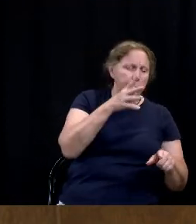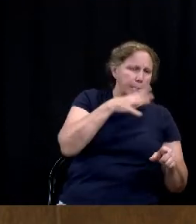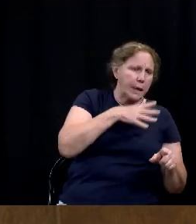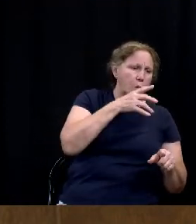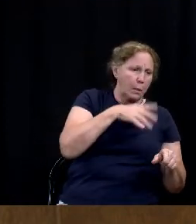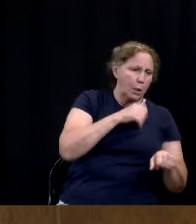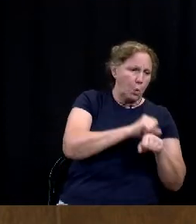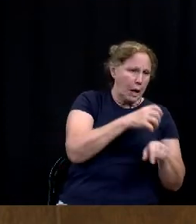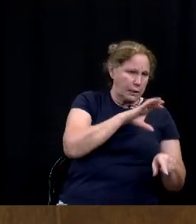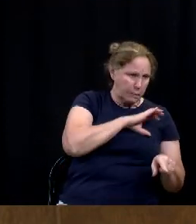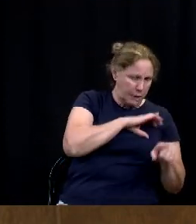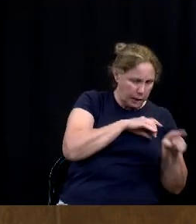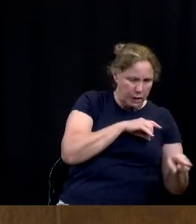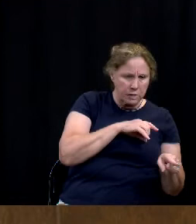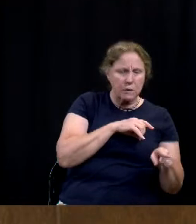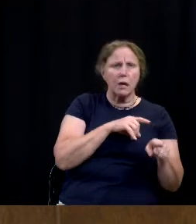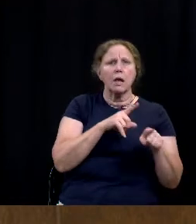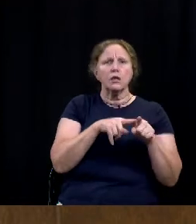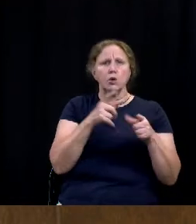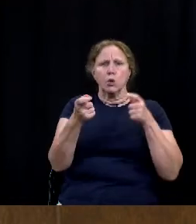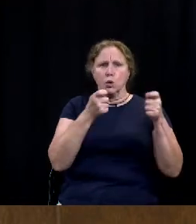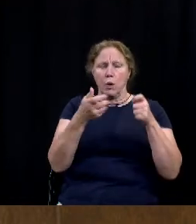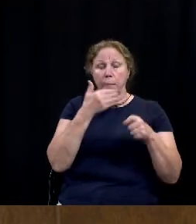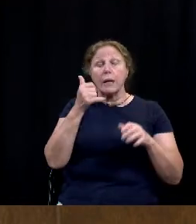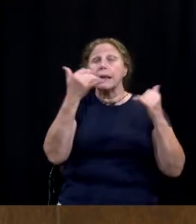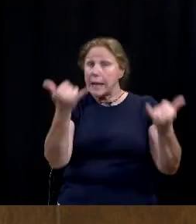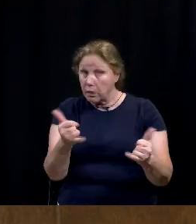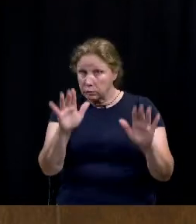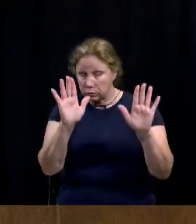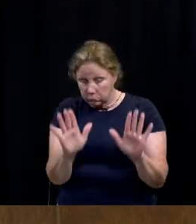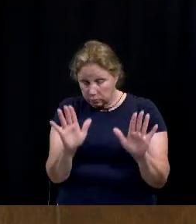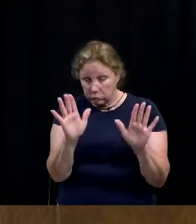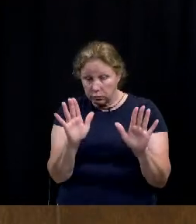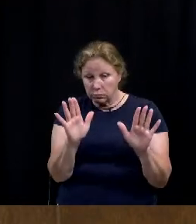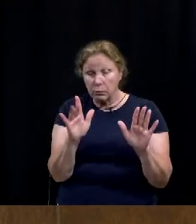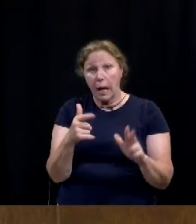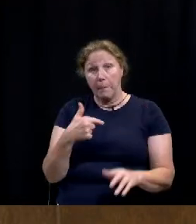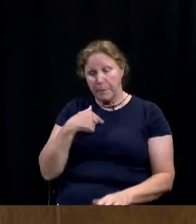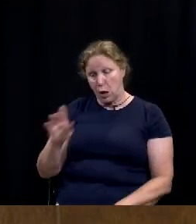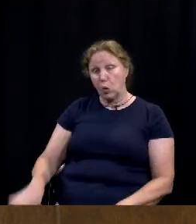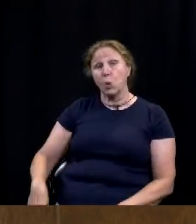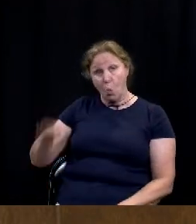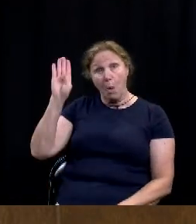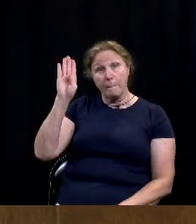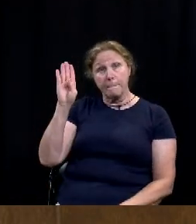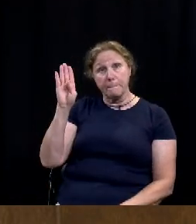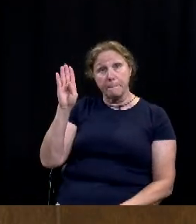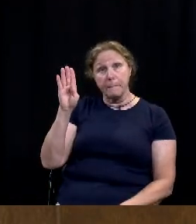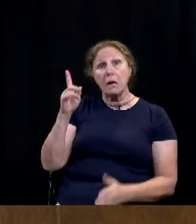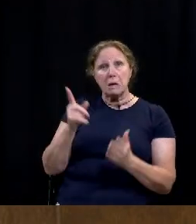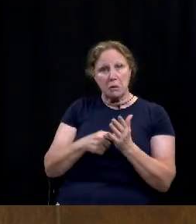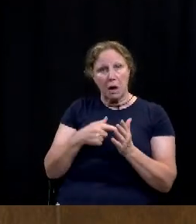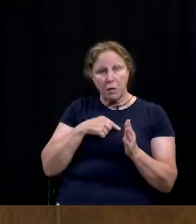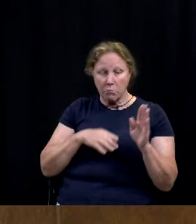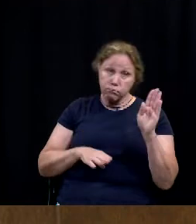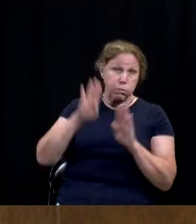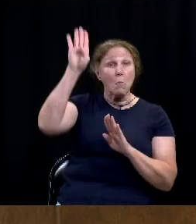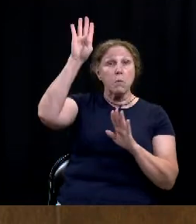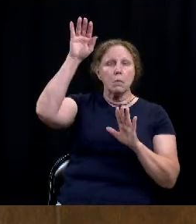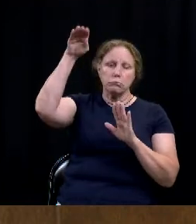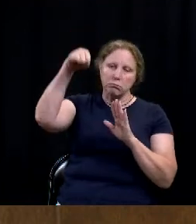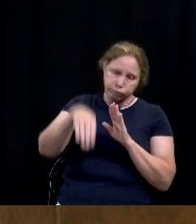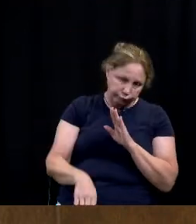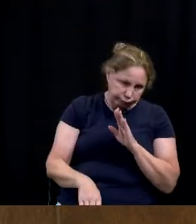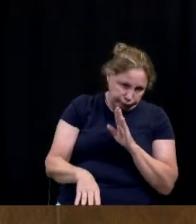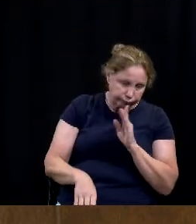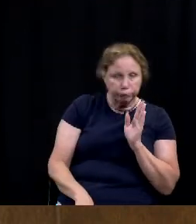to get this under you know under control now growing up here i know we've had peaks and valleys in those things and we've all had to